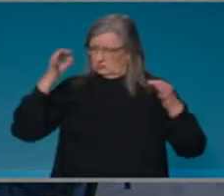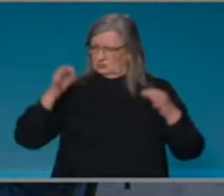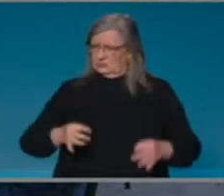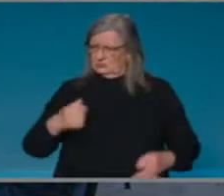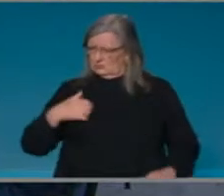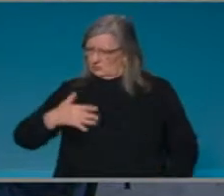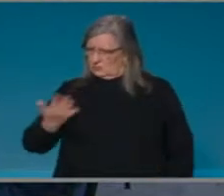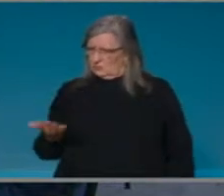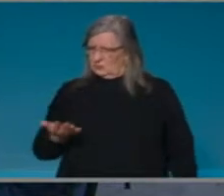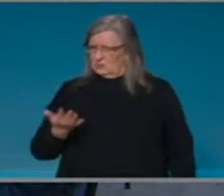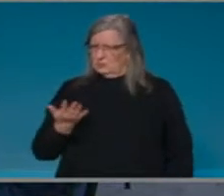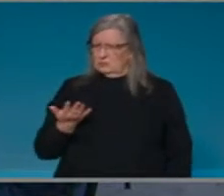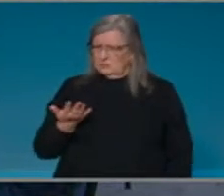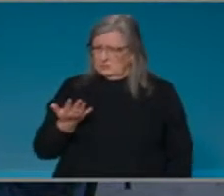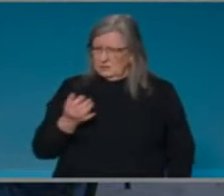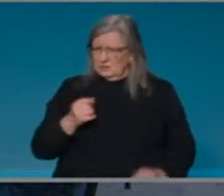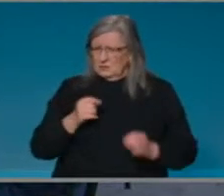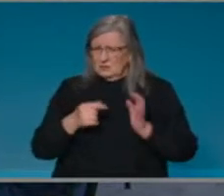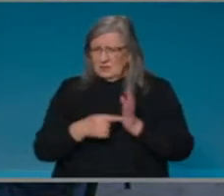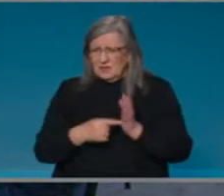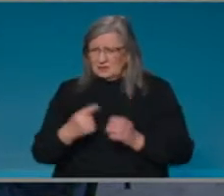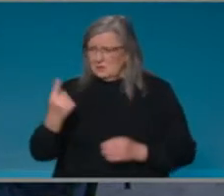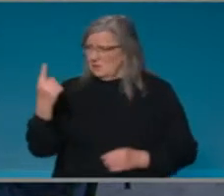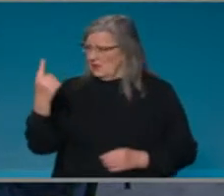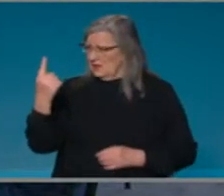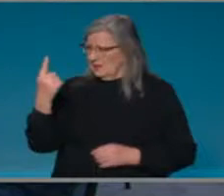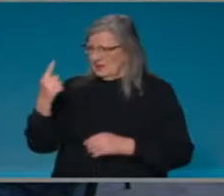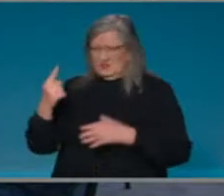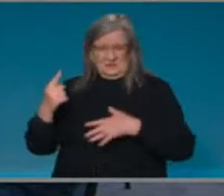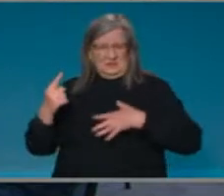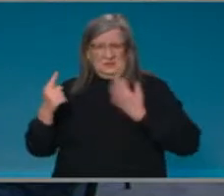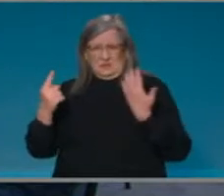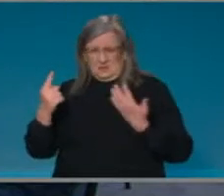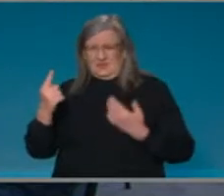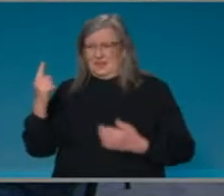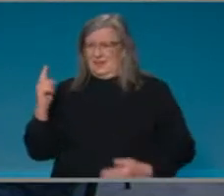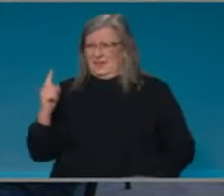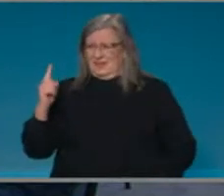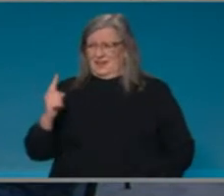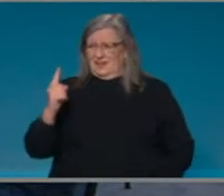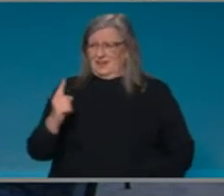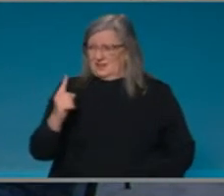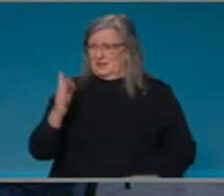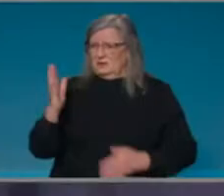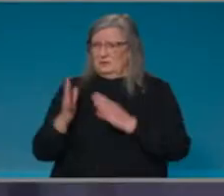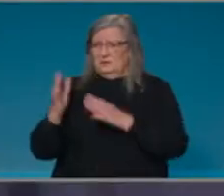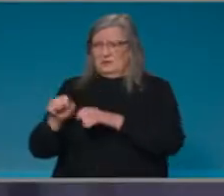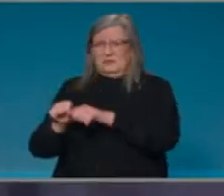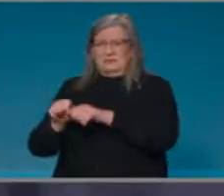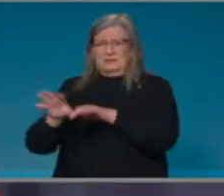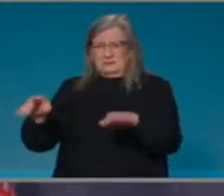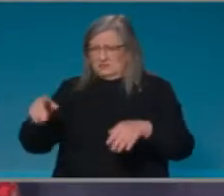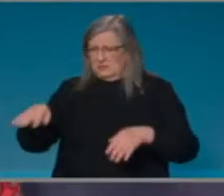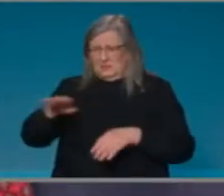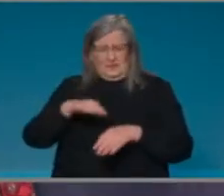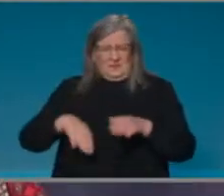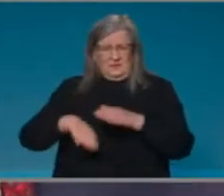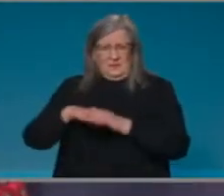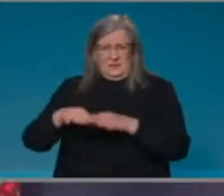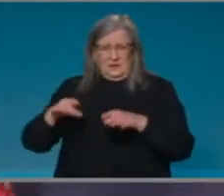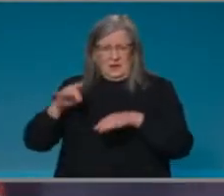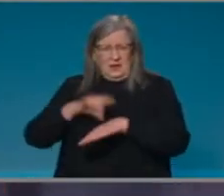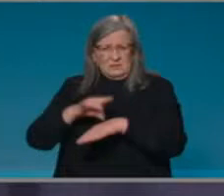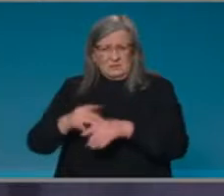person to have COVID for a whole hospital to be in lockdown? I, I think that, uh,